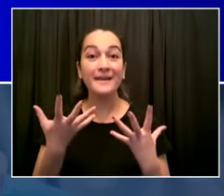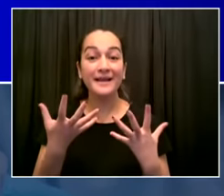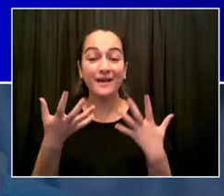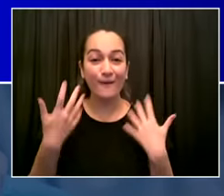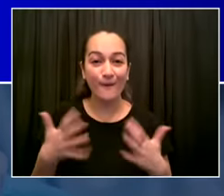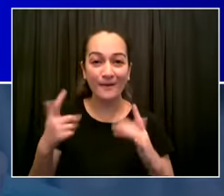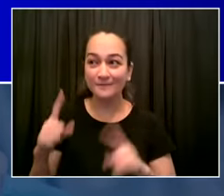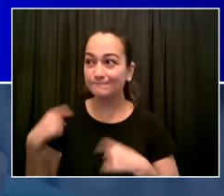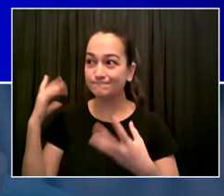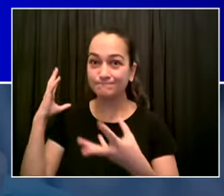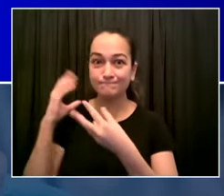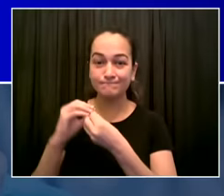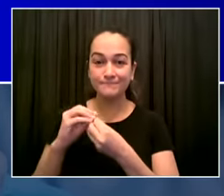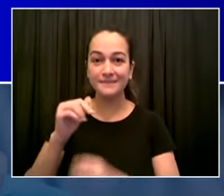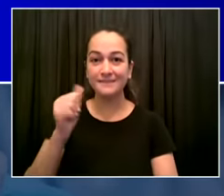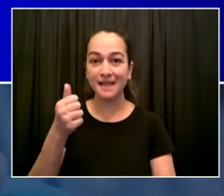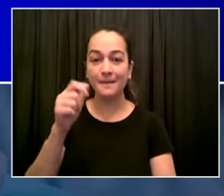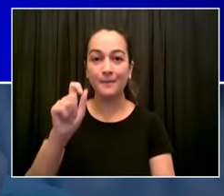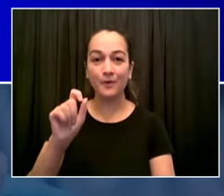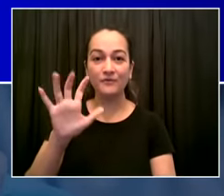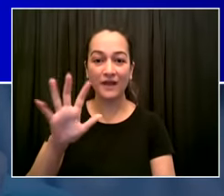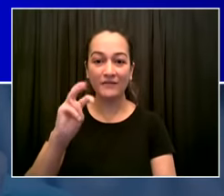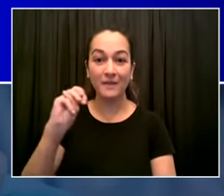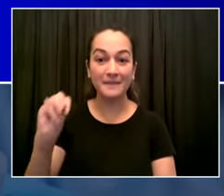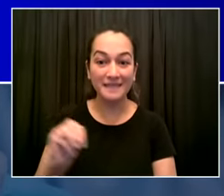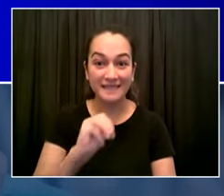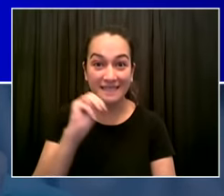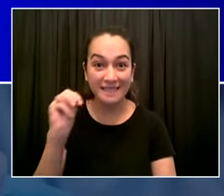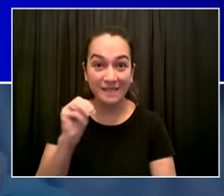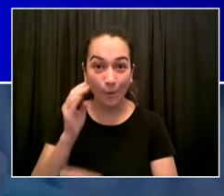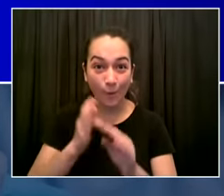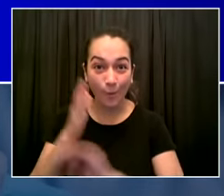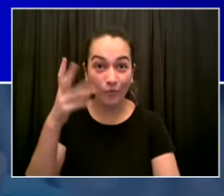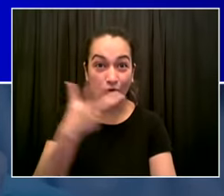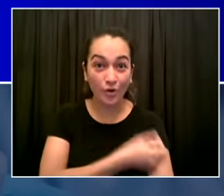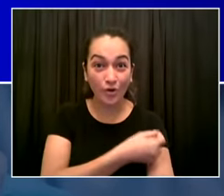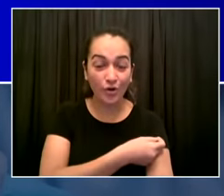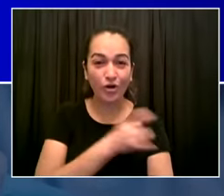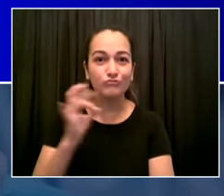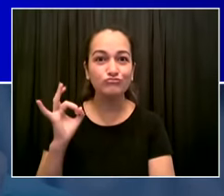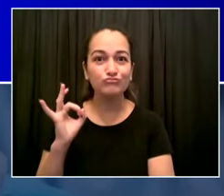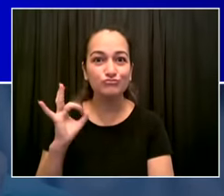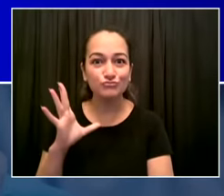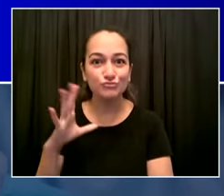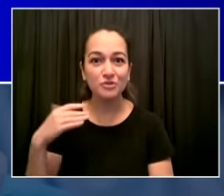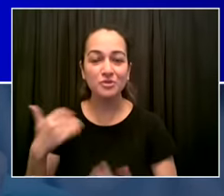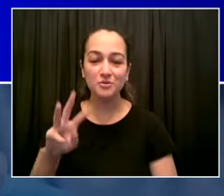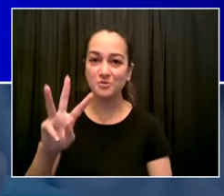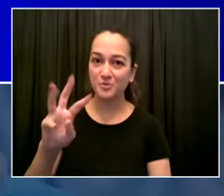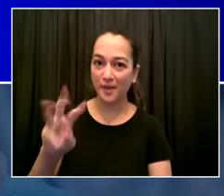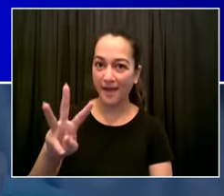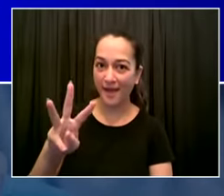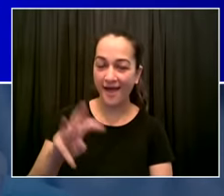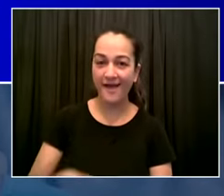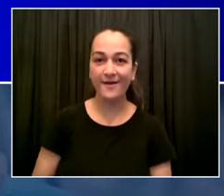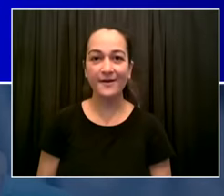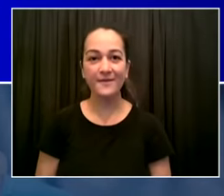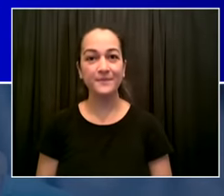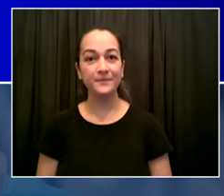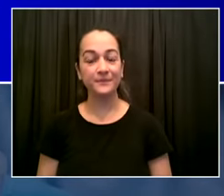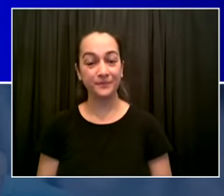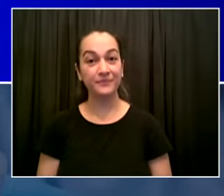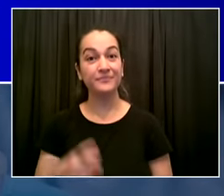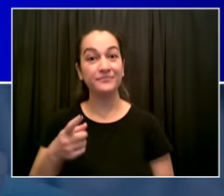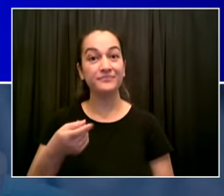today we can say the incentive has worked over a hundred thousand new yorkers have already gotten the hundred